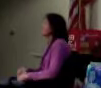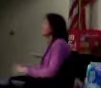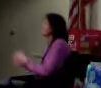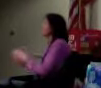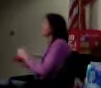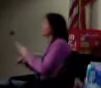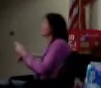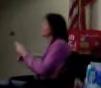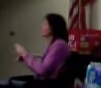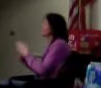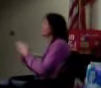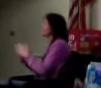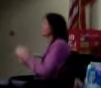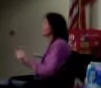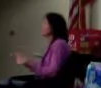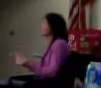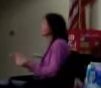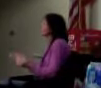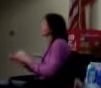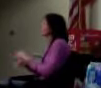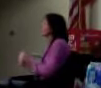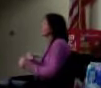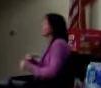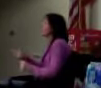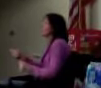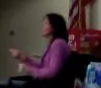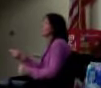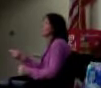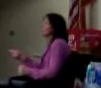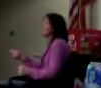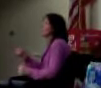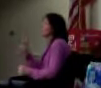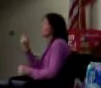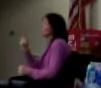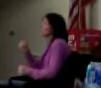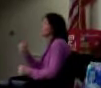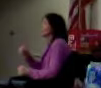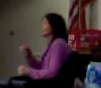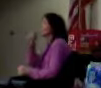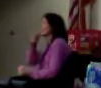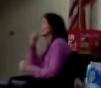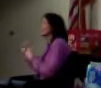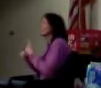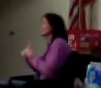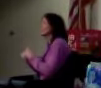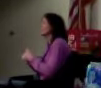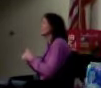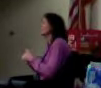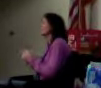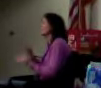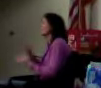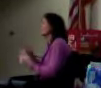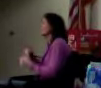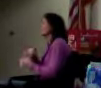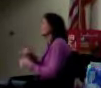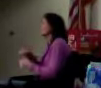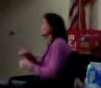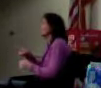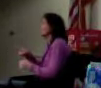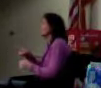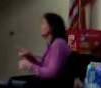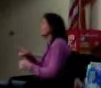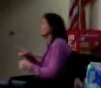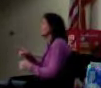Common, universal, shared themes. How many of you had one where you thought about it in terms of it's something that you participate